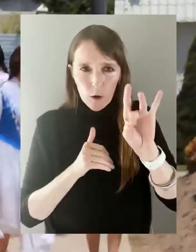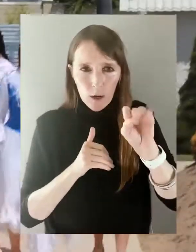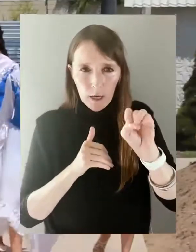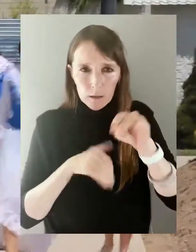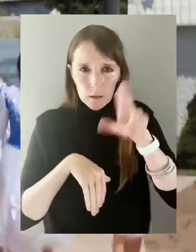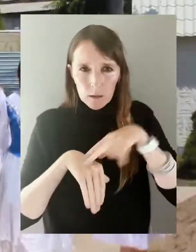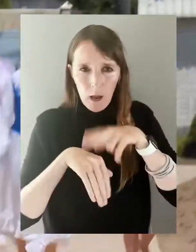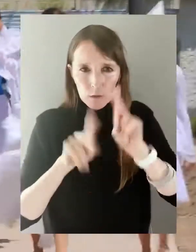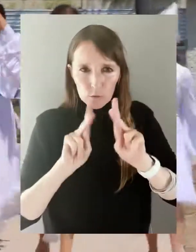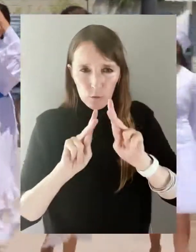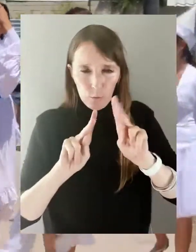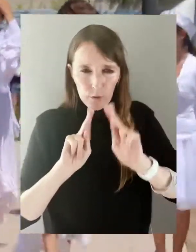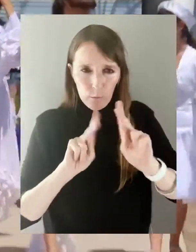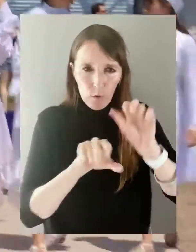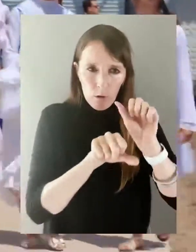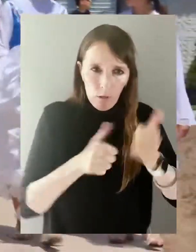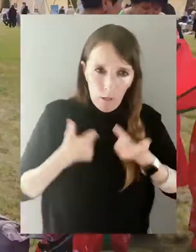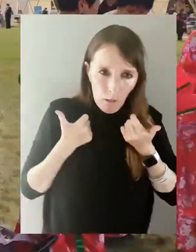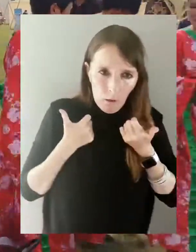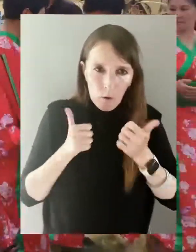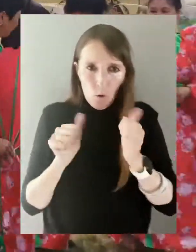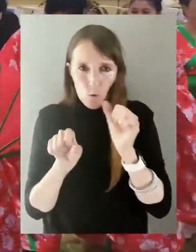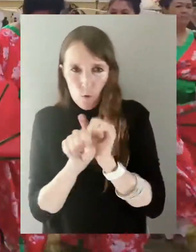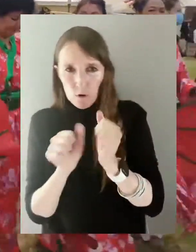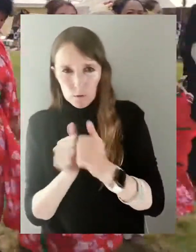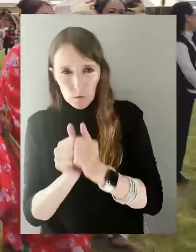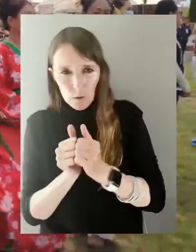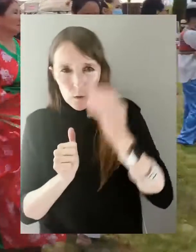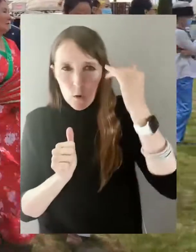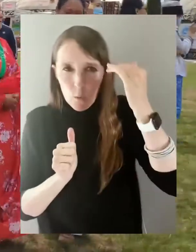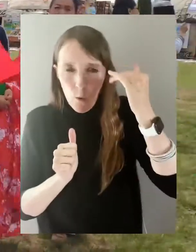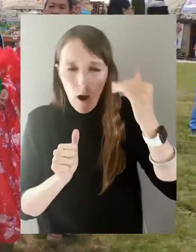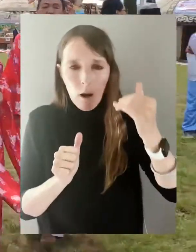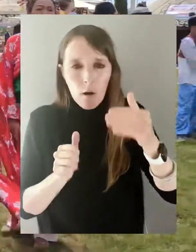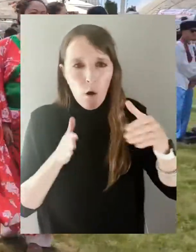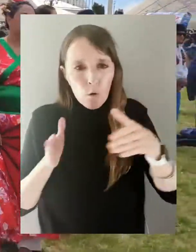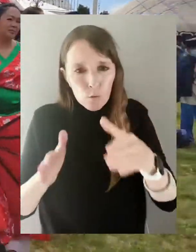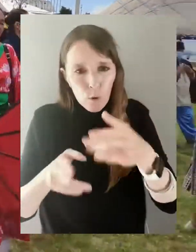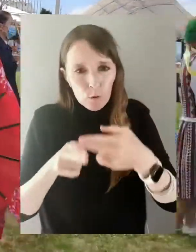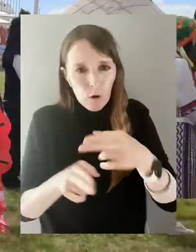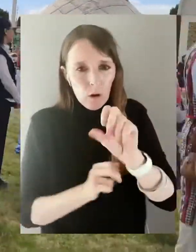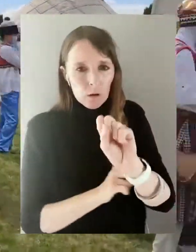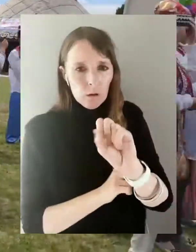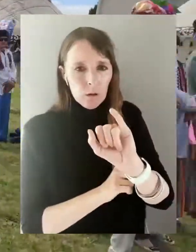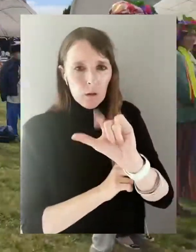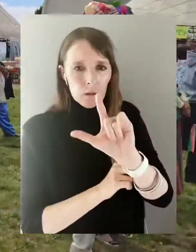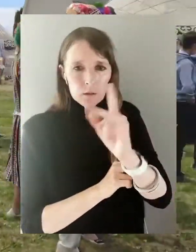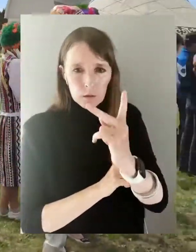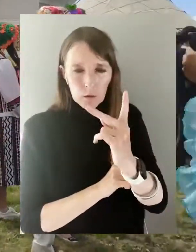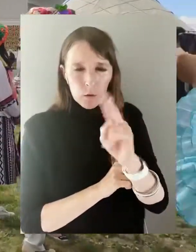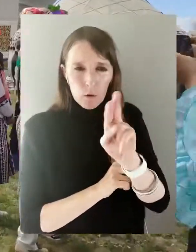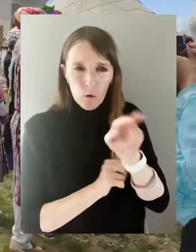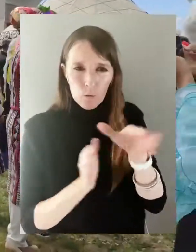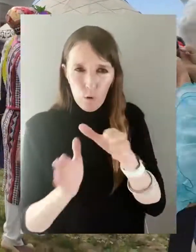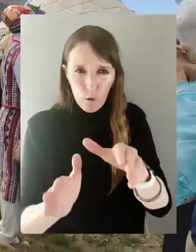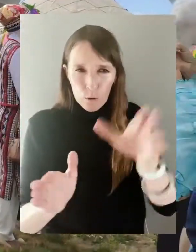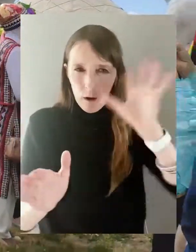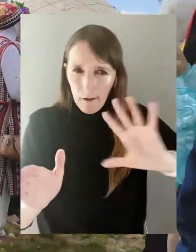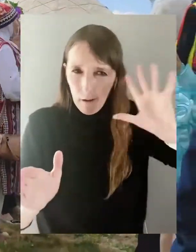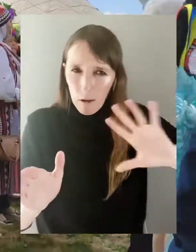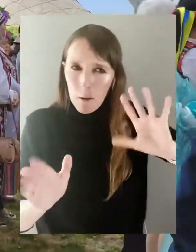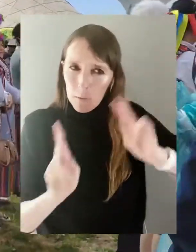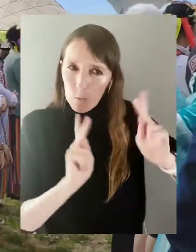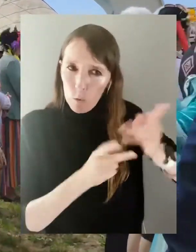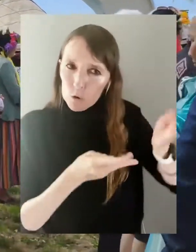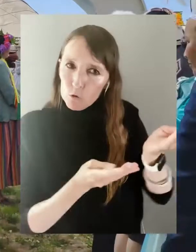80 nationalities living and working together. Due to the rich history and influence of the Silk Road, the ancient caravan road,